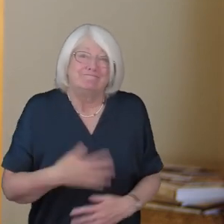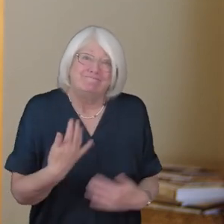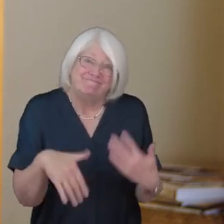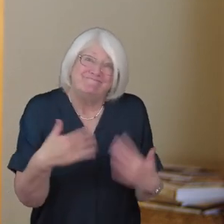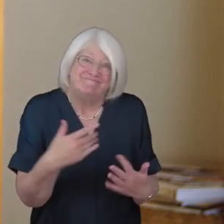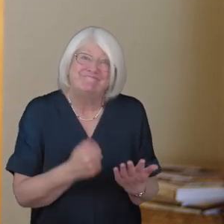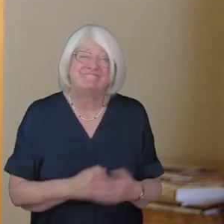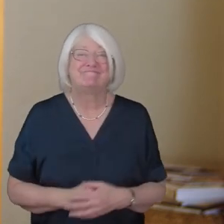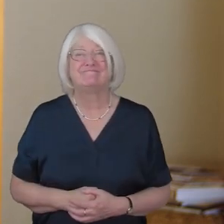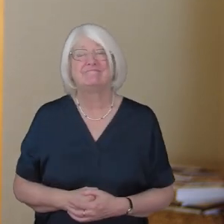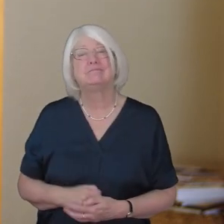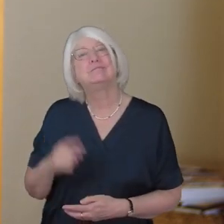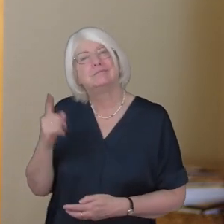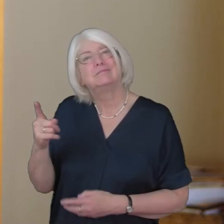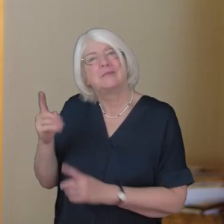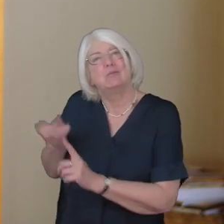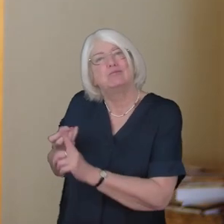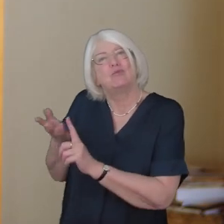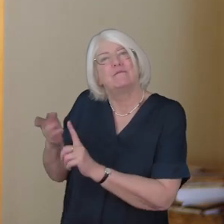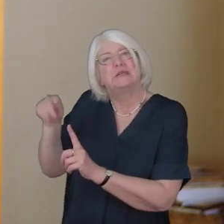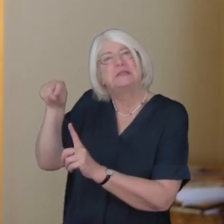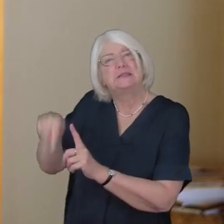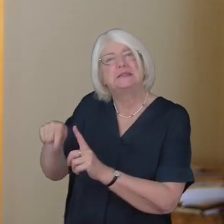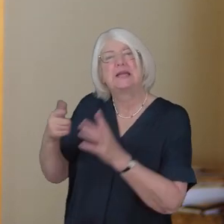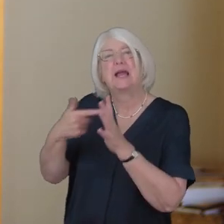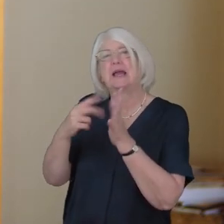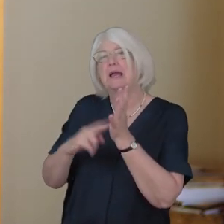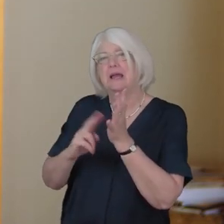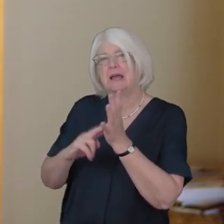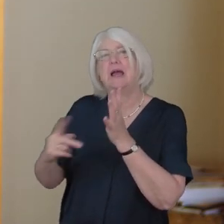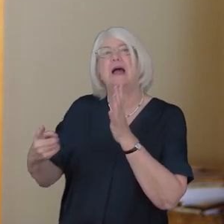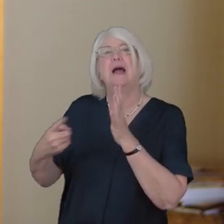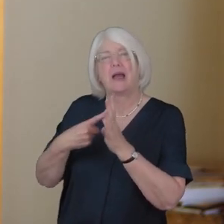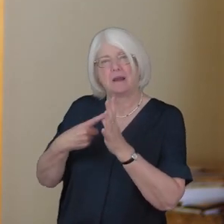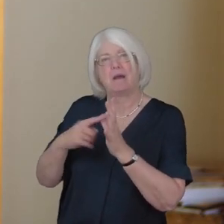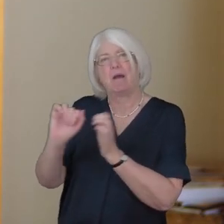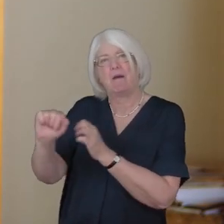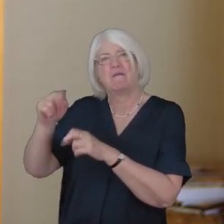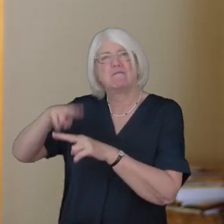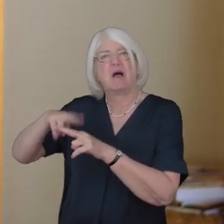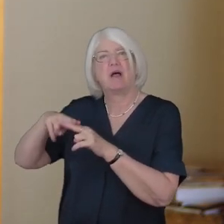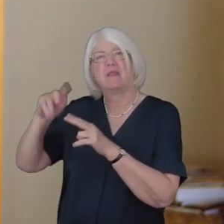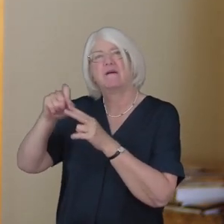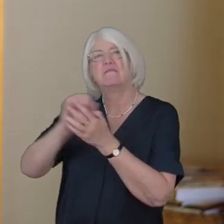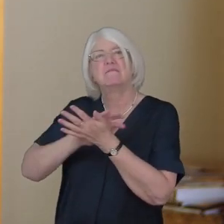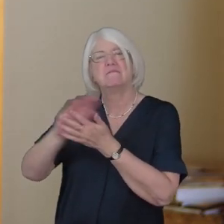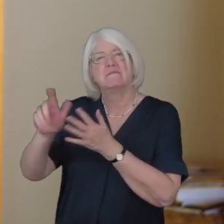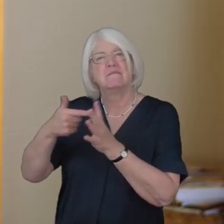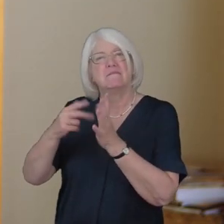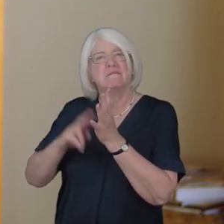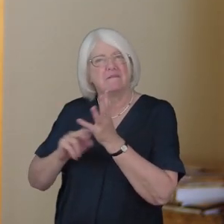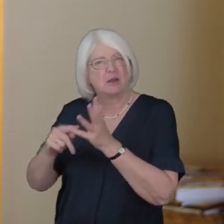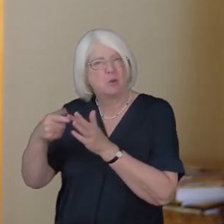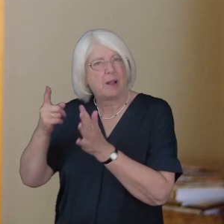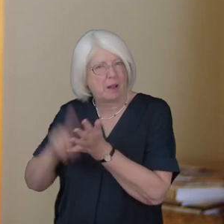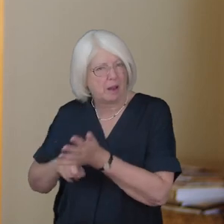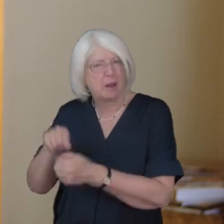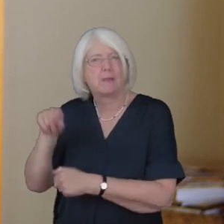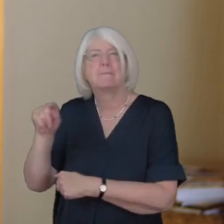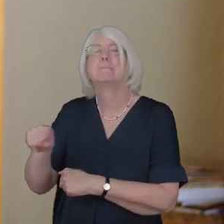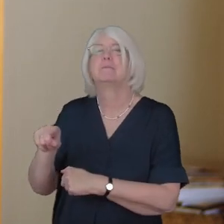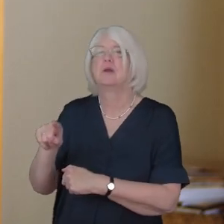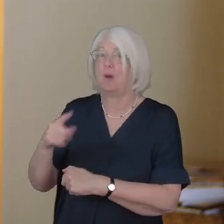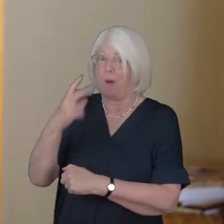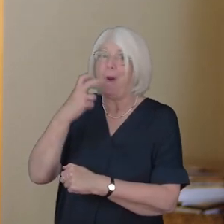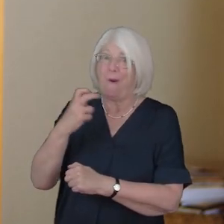there was also a prophet Anna the daughter of Phaniel of the tribe of Asher she was of a great age